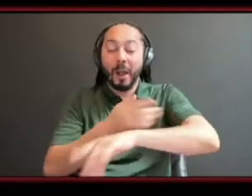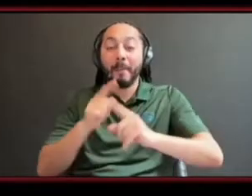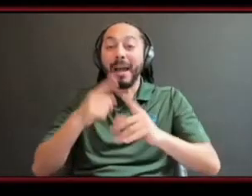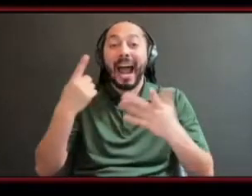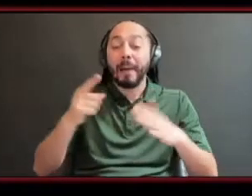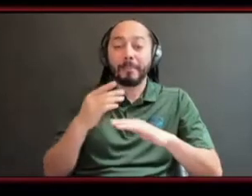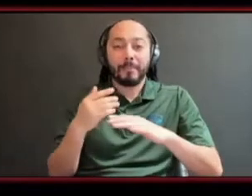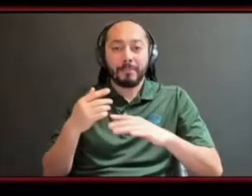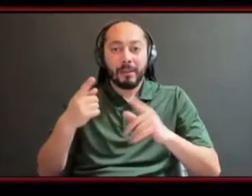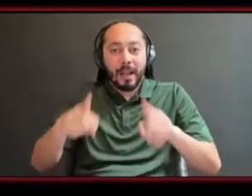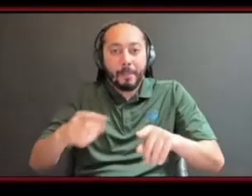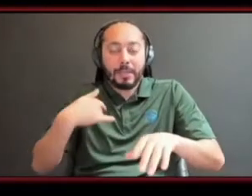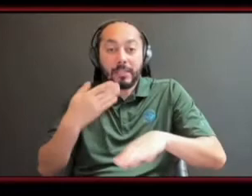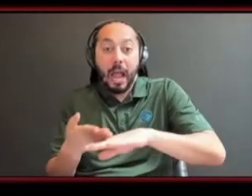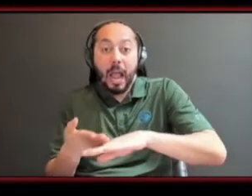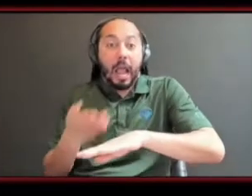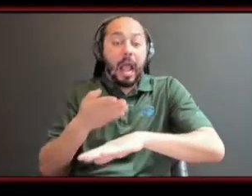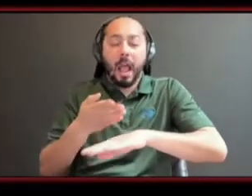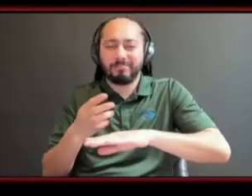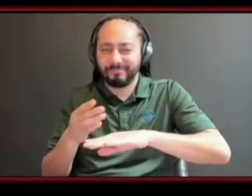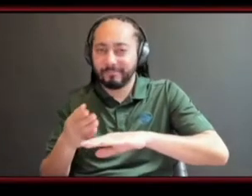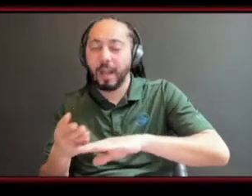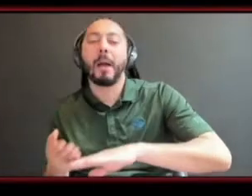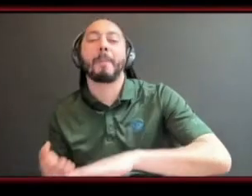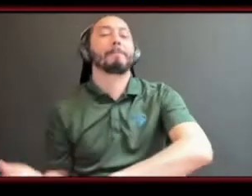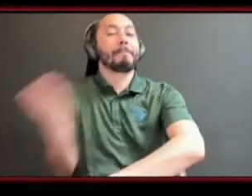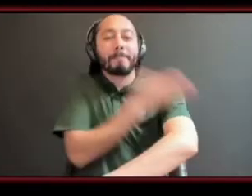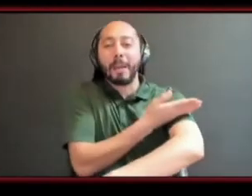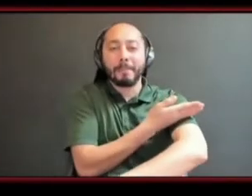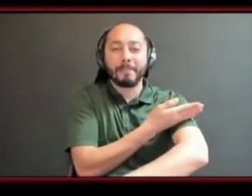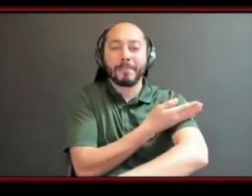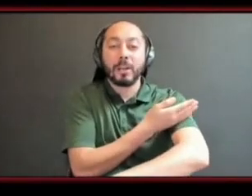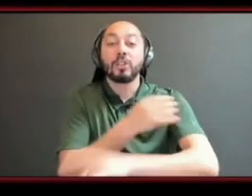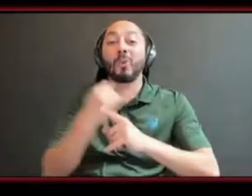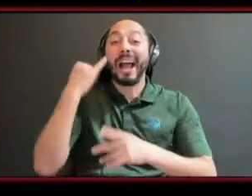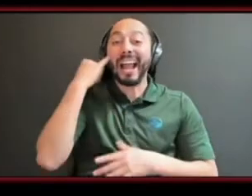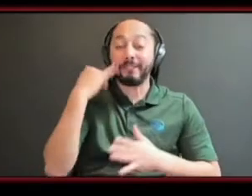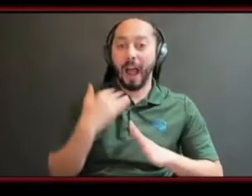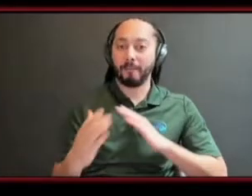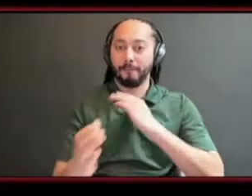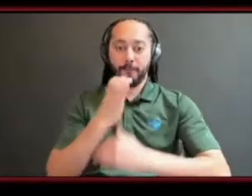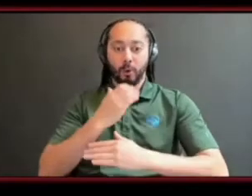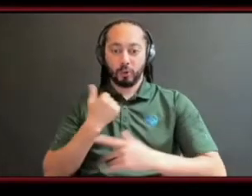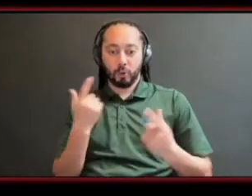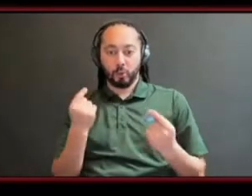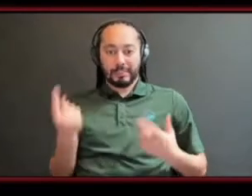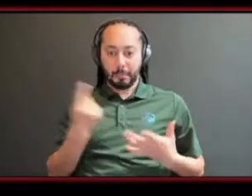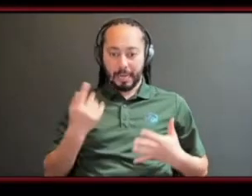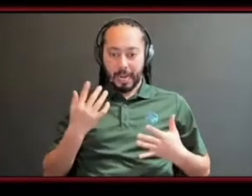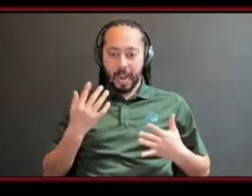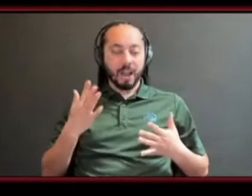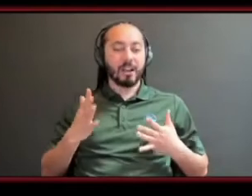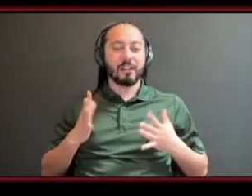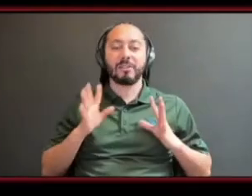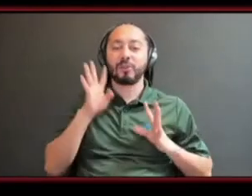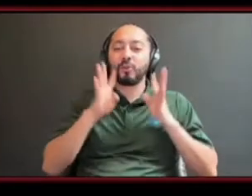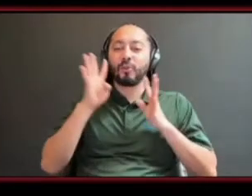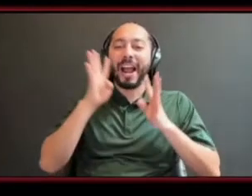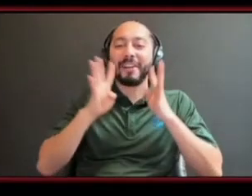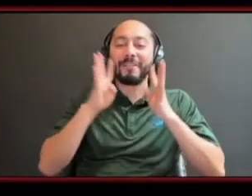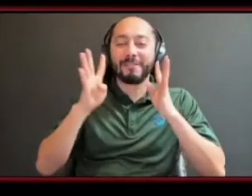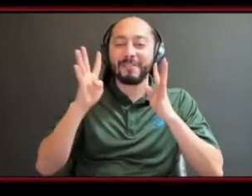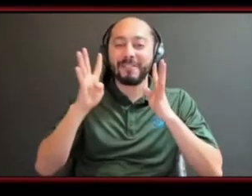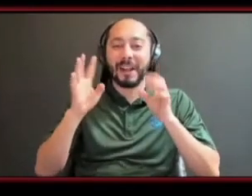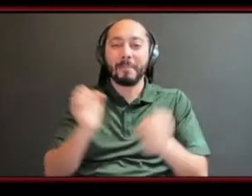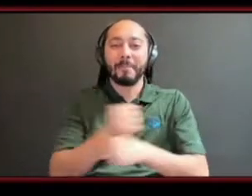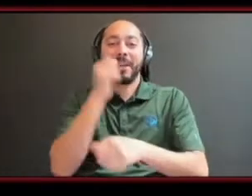and leveling up again and and i find it's when your backs against the wall when you have no other choice but to figure out a way you find creative ways to make make things work